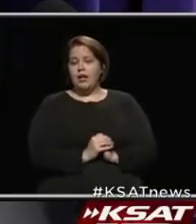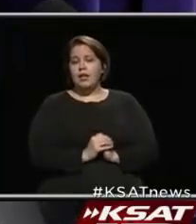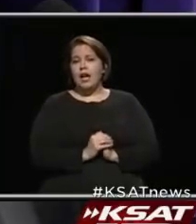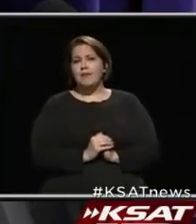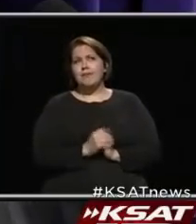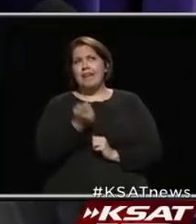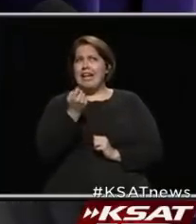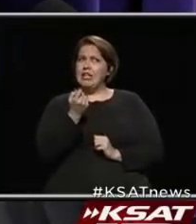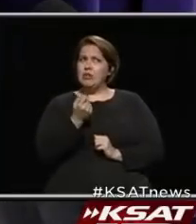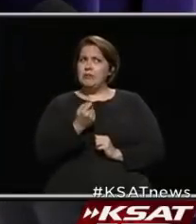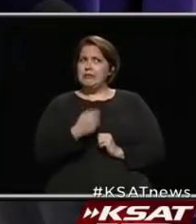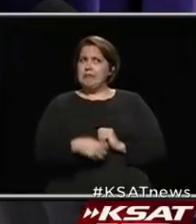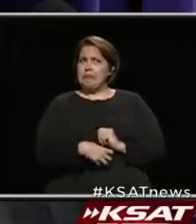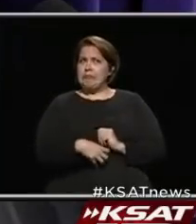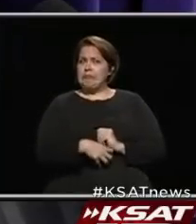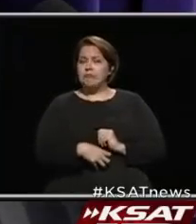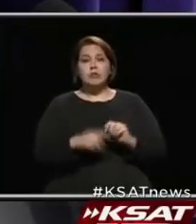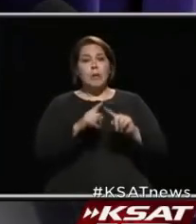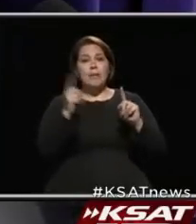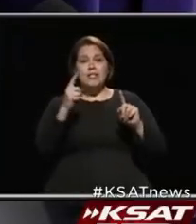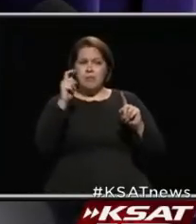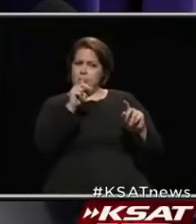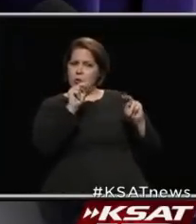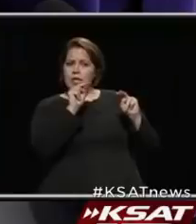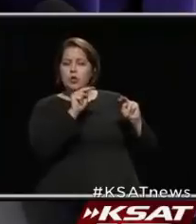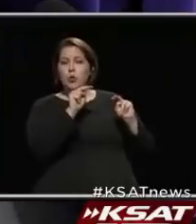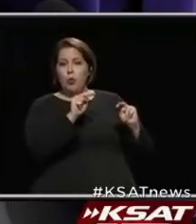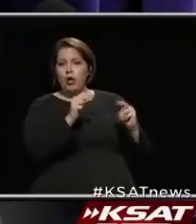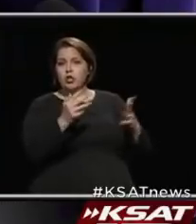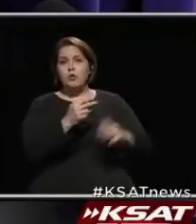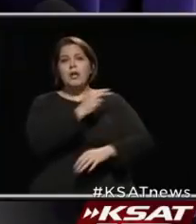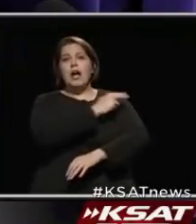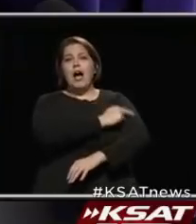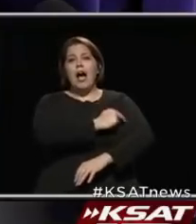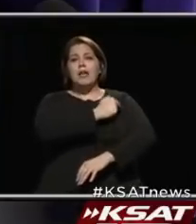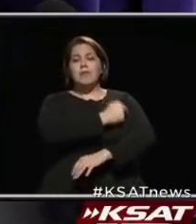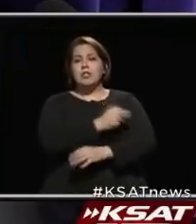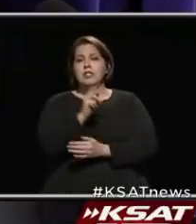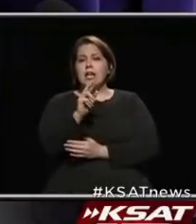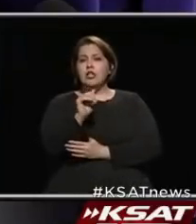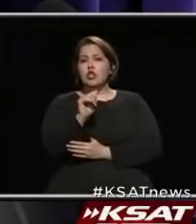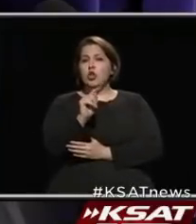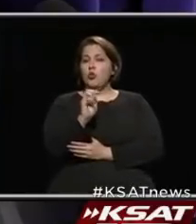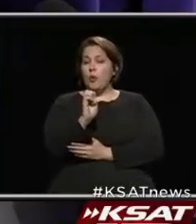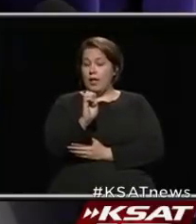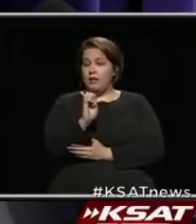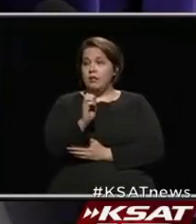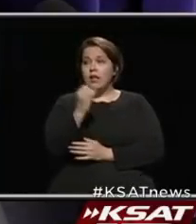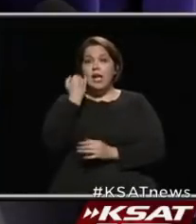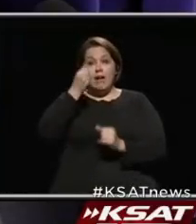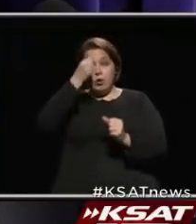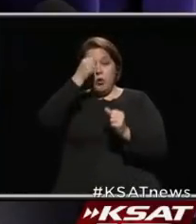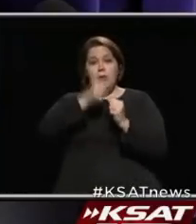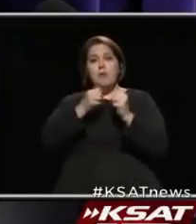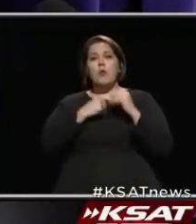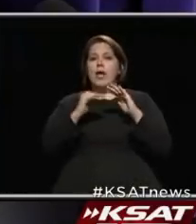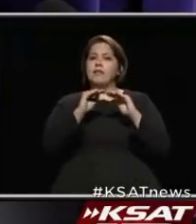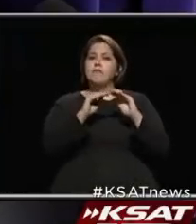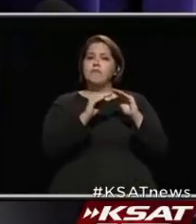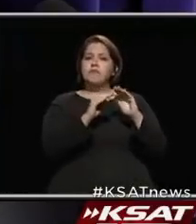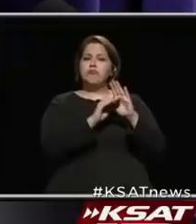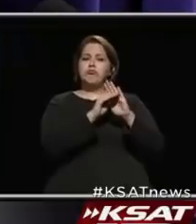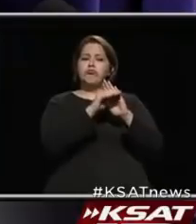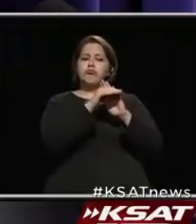A little bit troubling, but, you know, just something to keep our eye on is the hospitalization rate. If you recall, we had a steady decrease